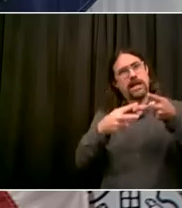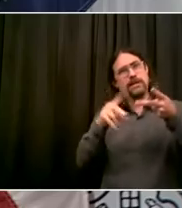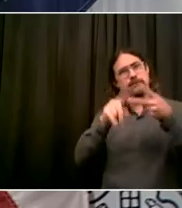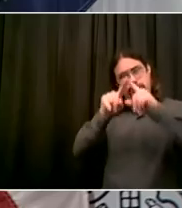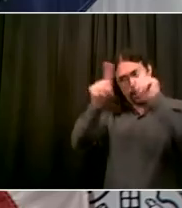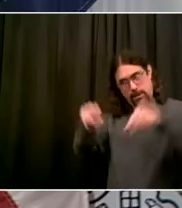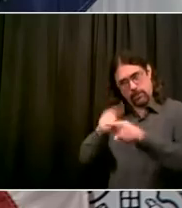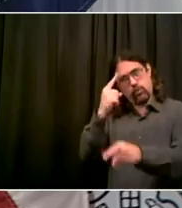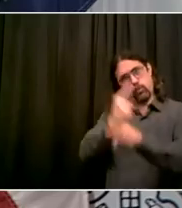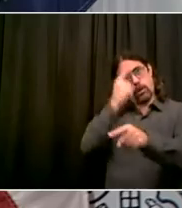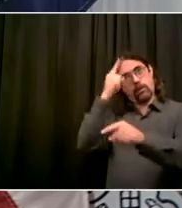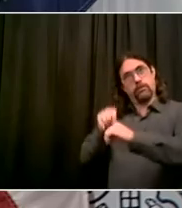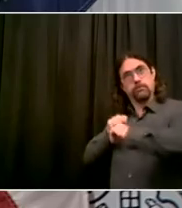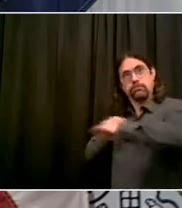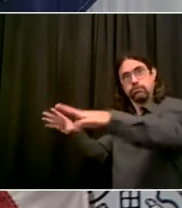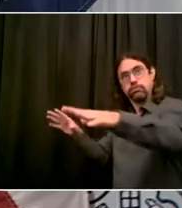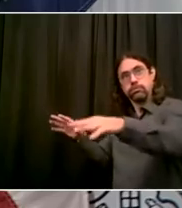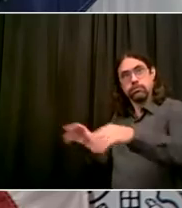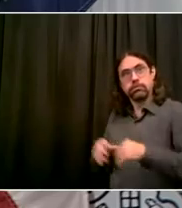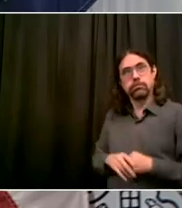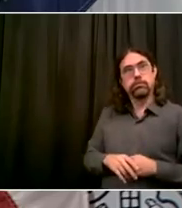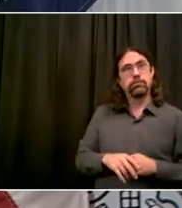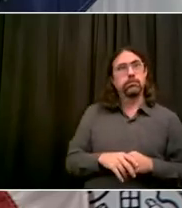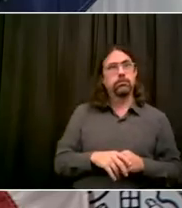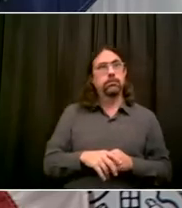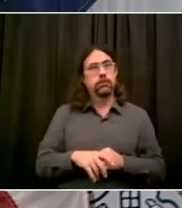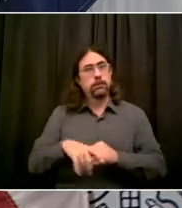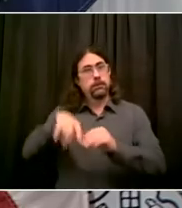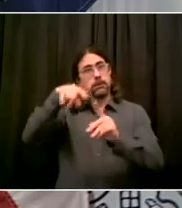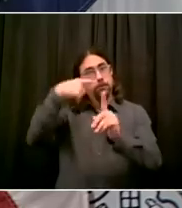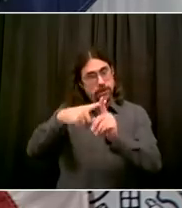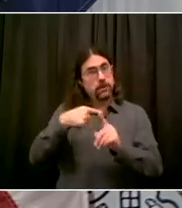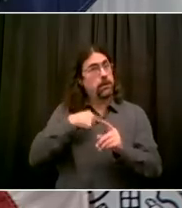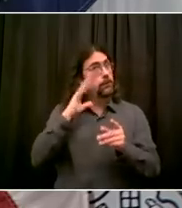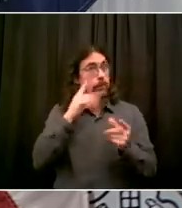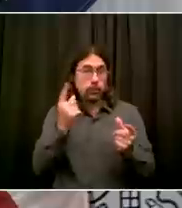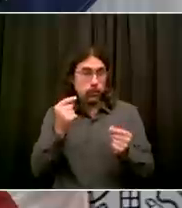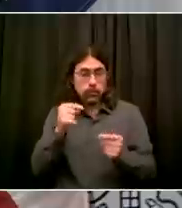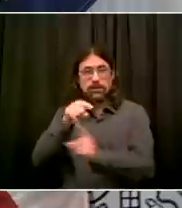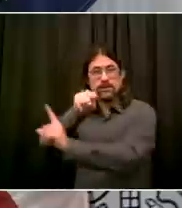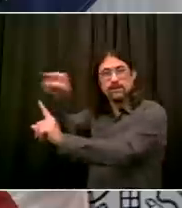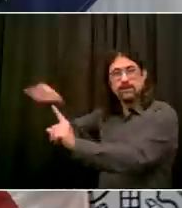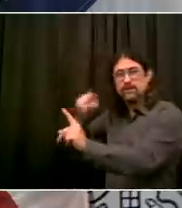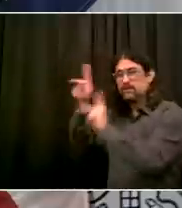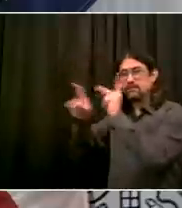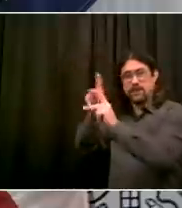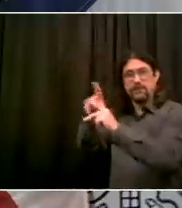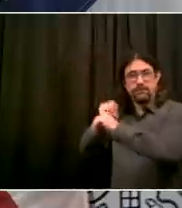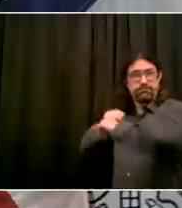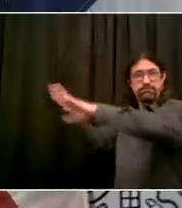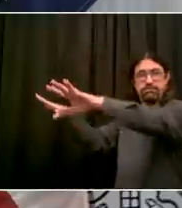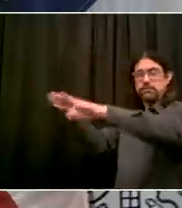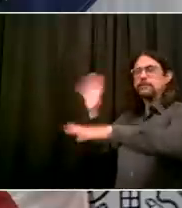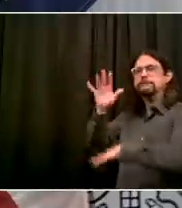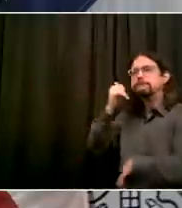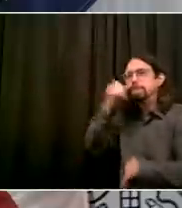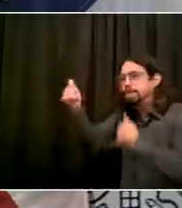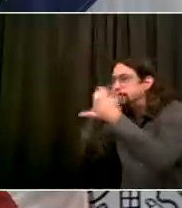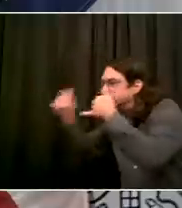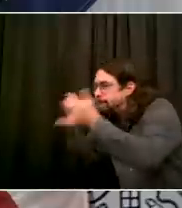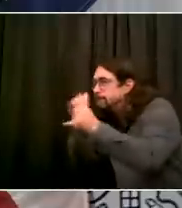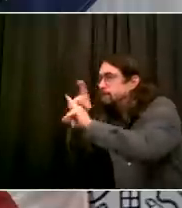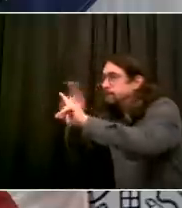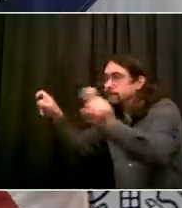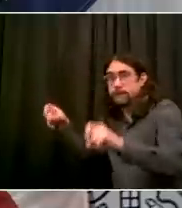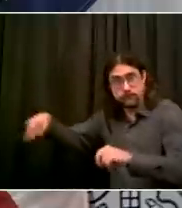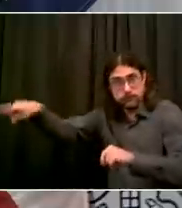of Elections. That's what we need now. So, go ahead. And Mr. Mayor, are you planning on going out and dine